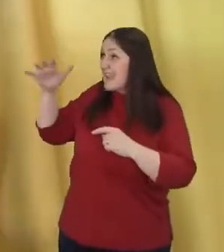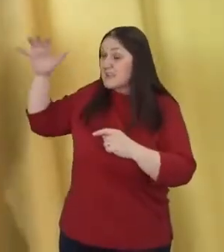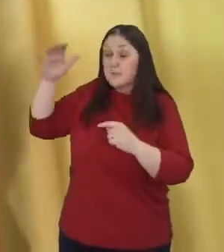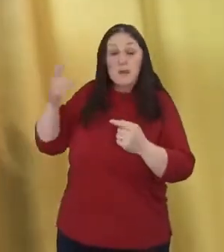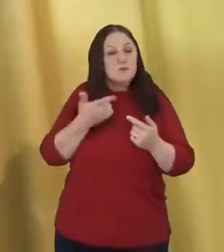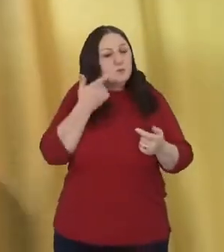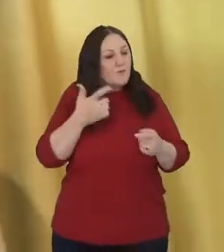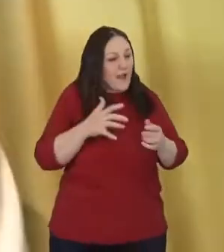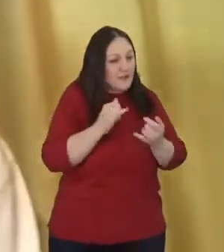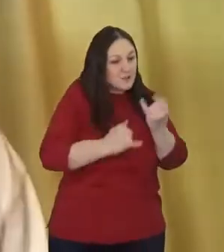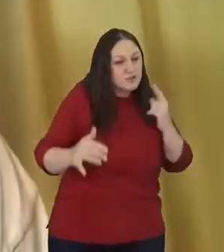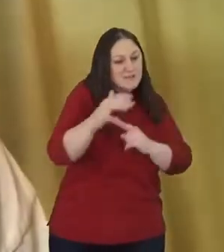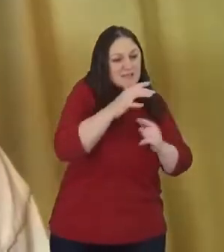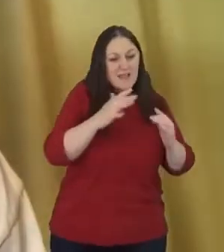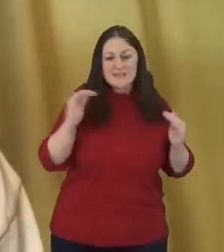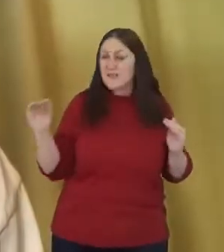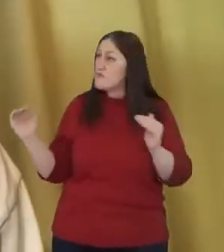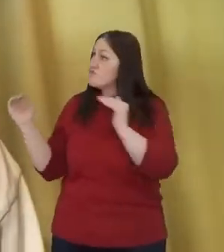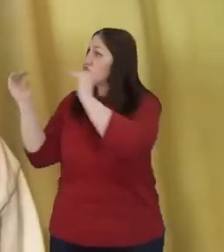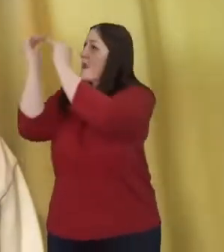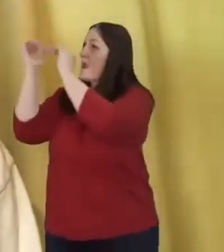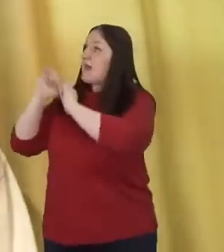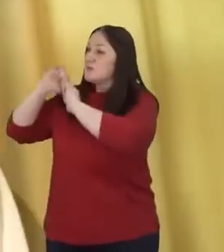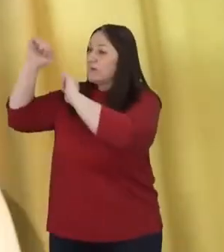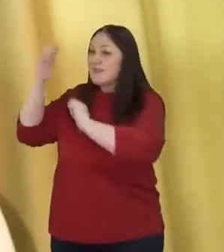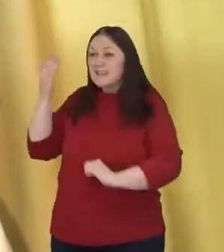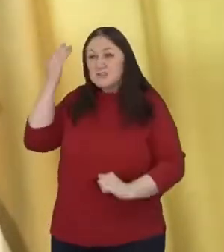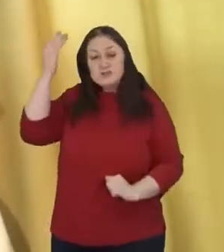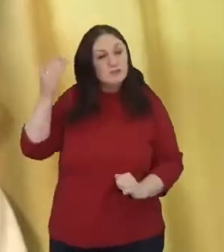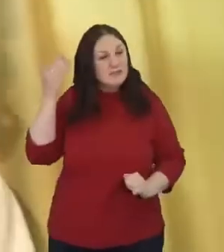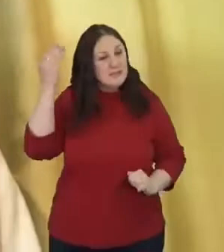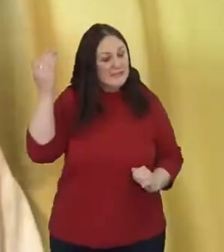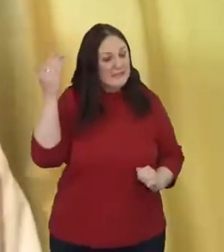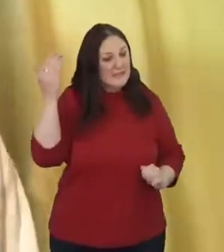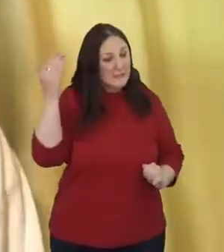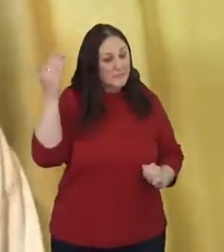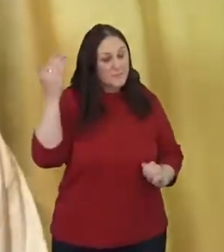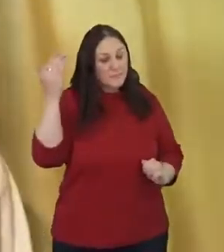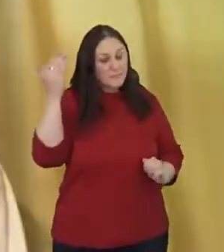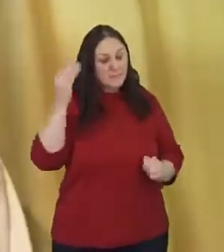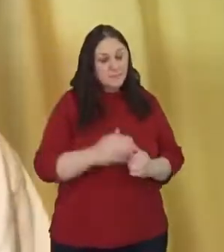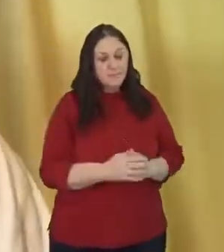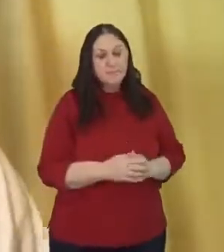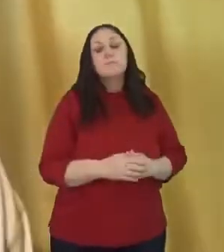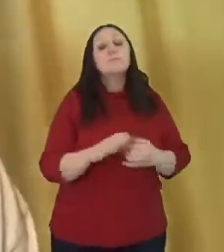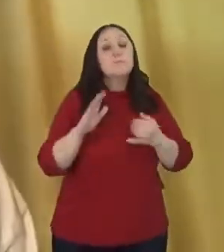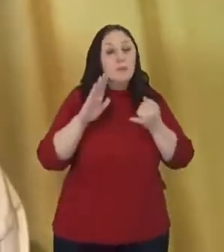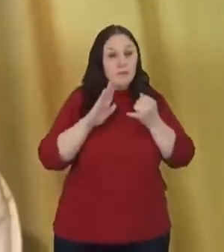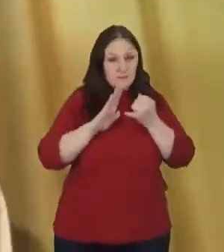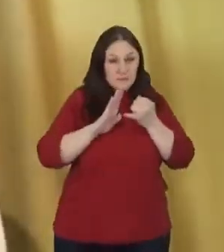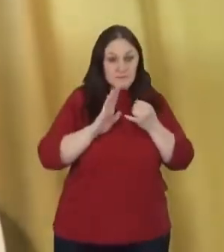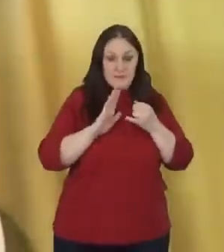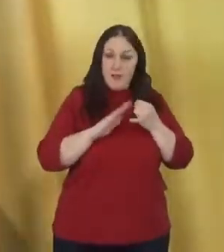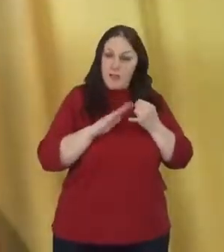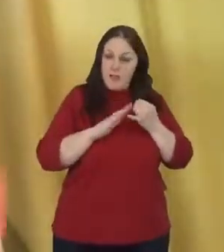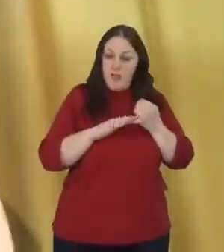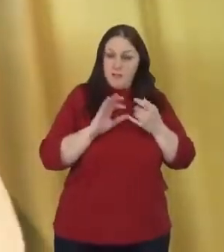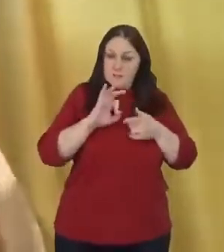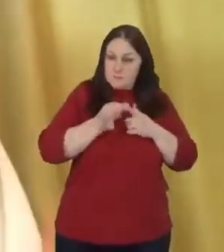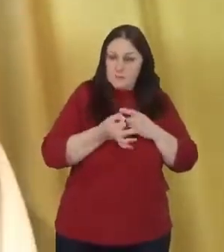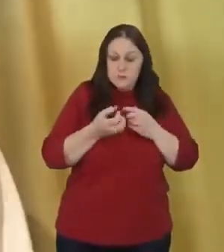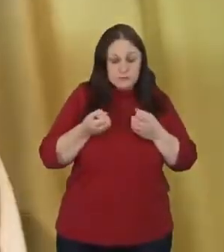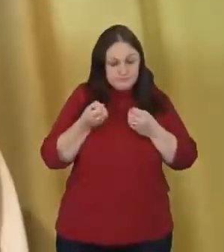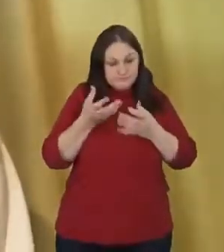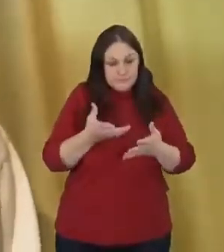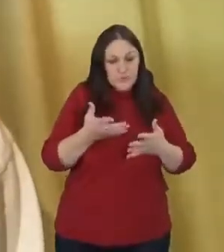realigned with the dream of God. In the last reflection I'll offer you in this healing our